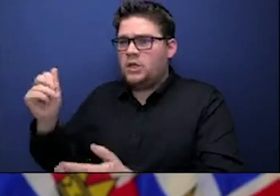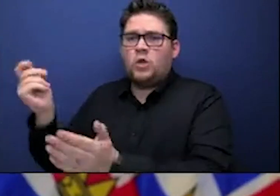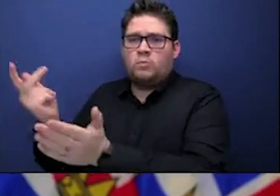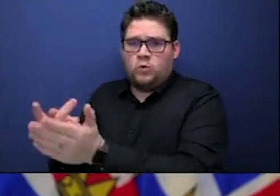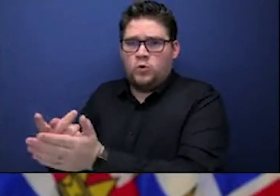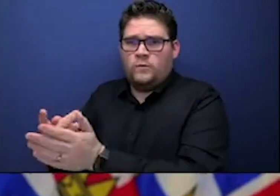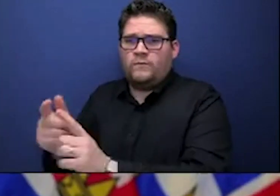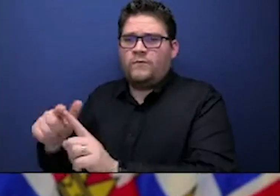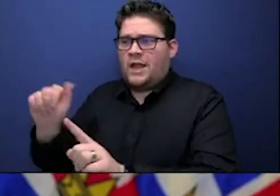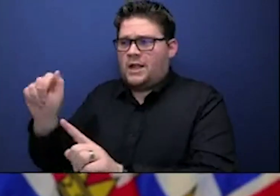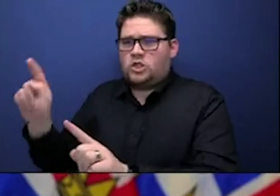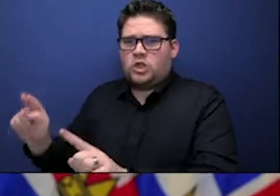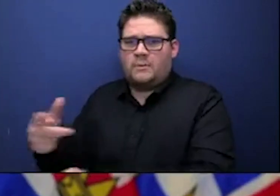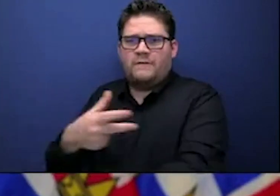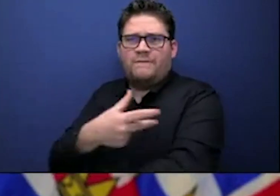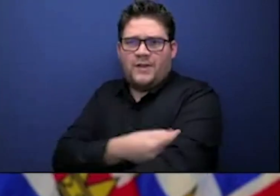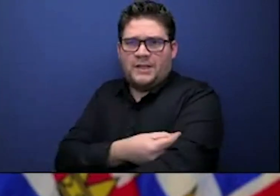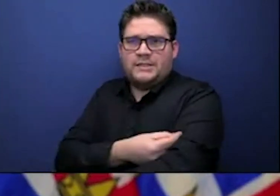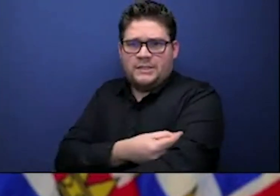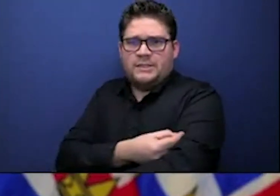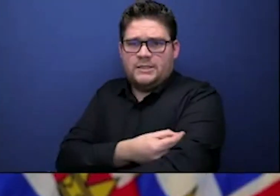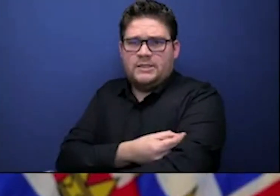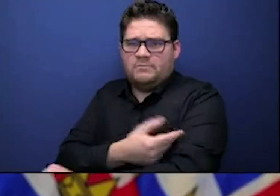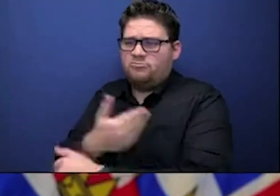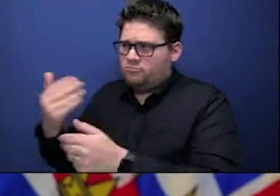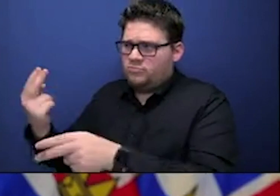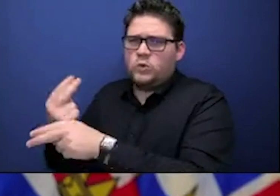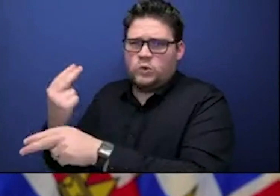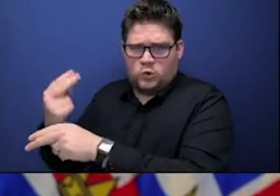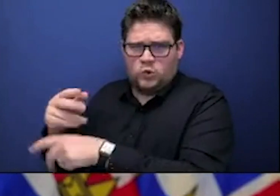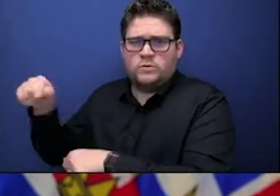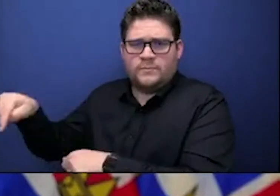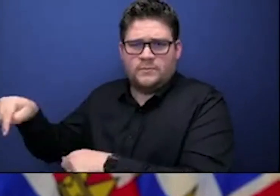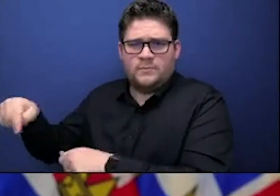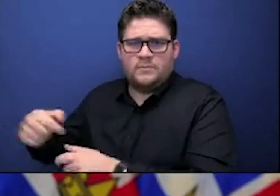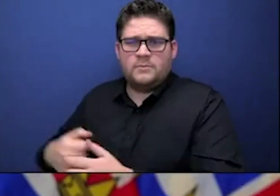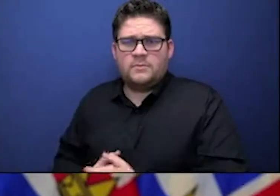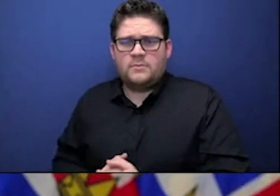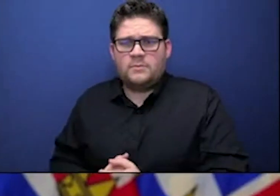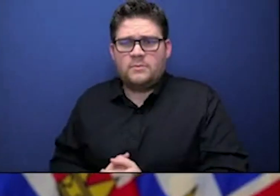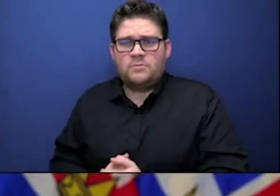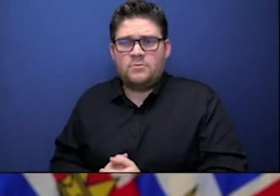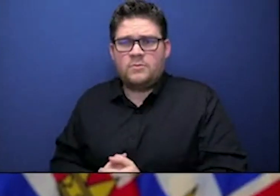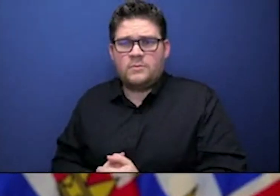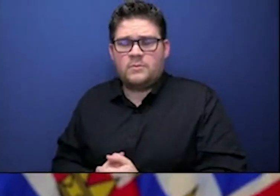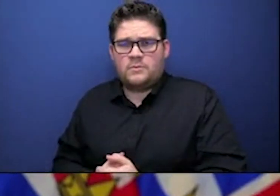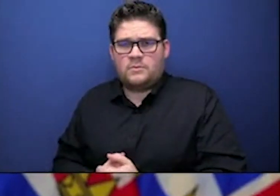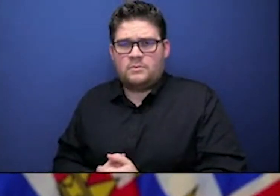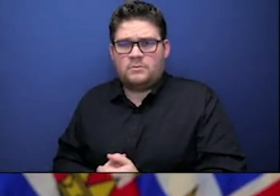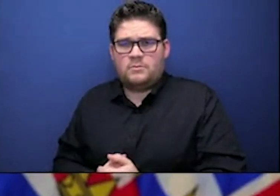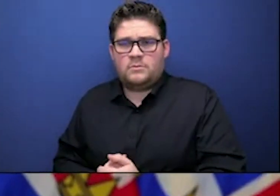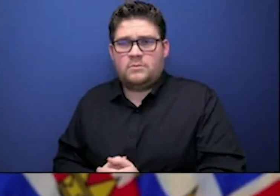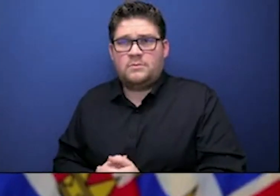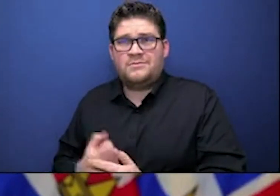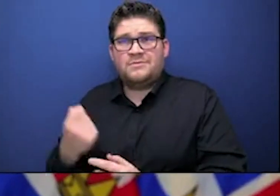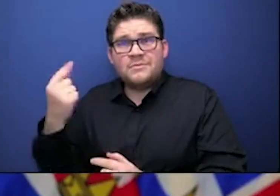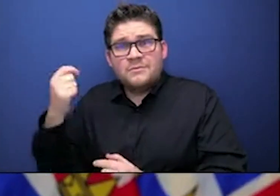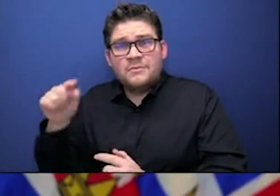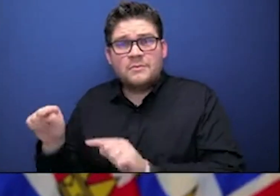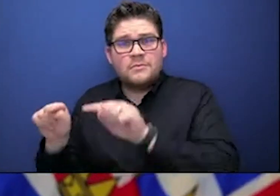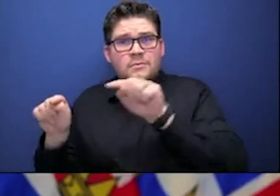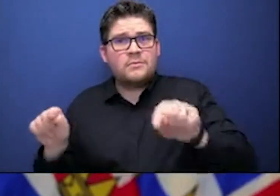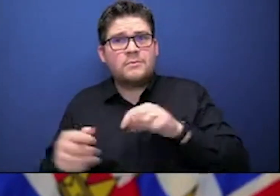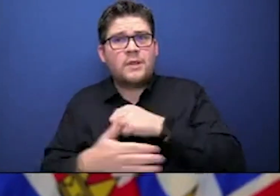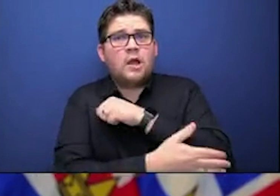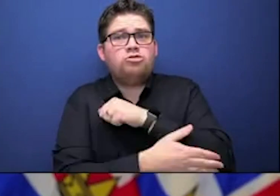chosen to take different restrictions. So in Germany, for example, it's only approved for use in adults